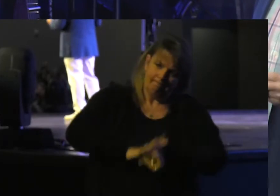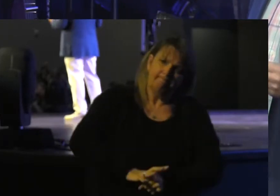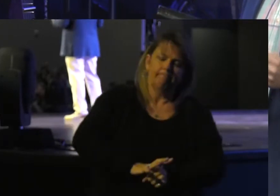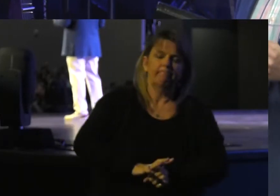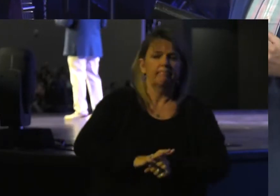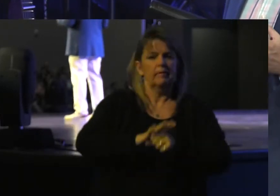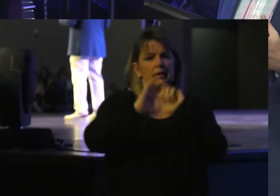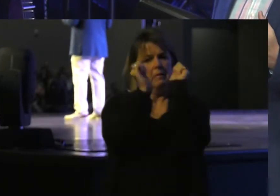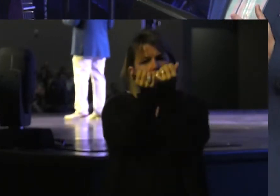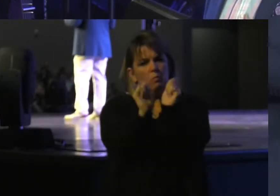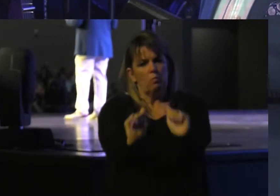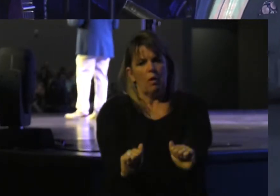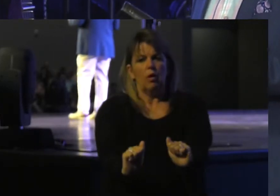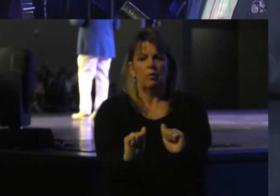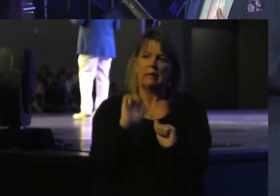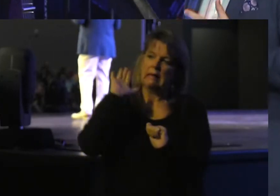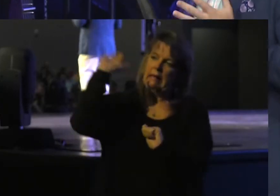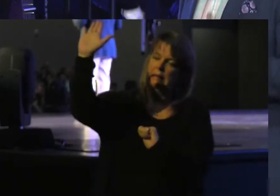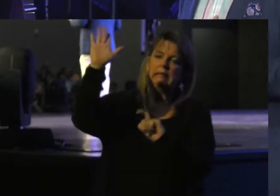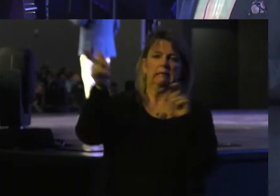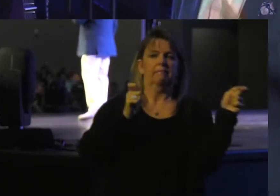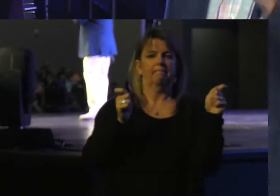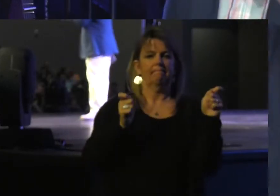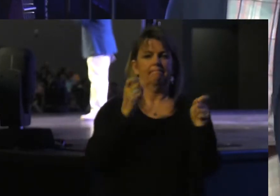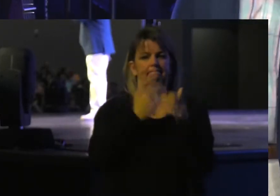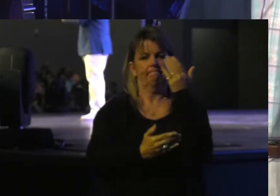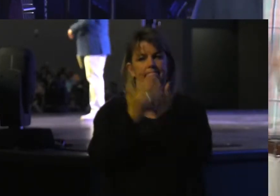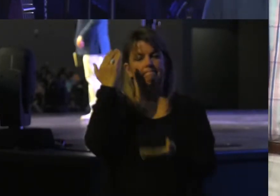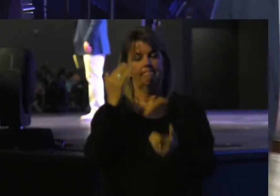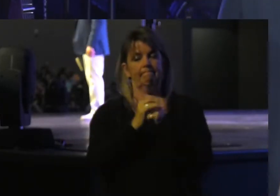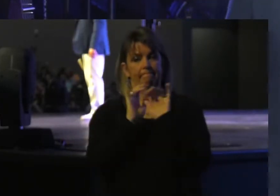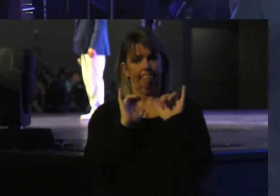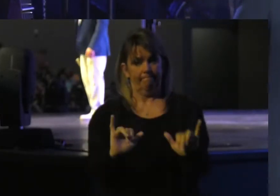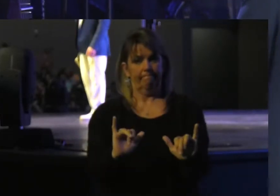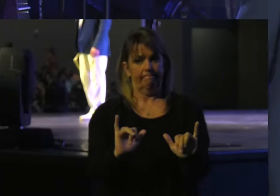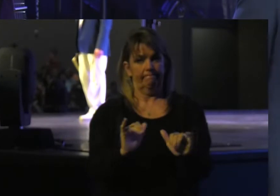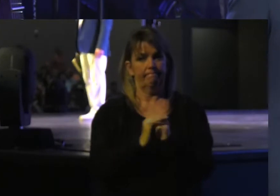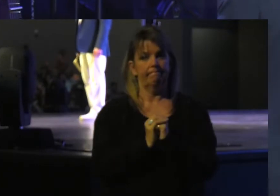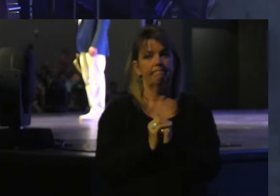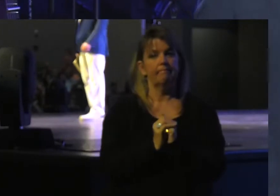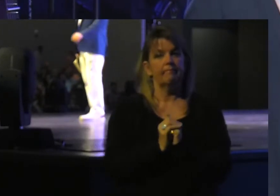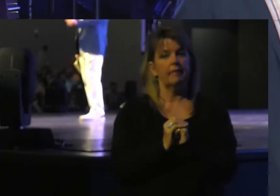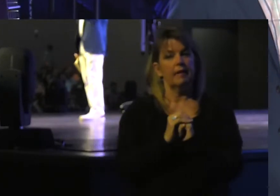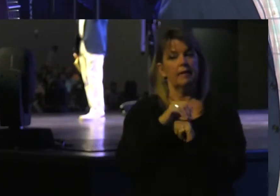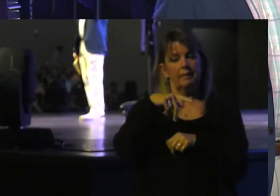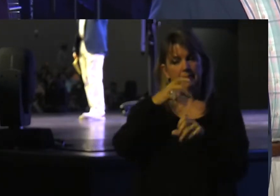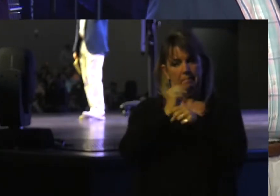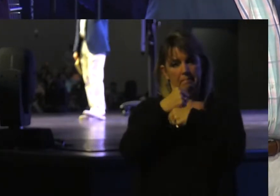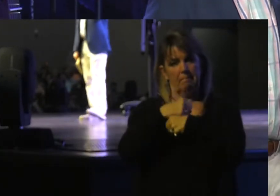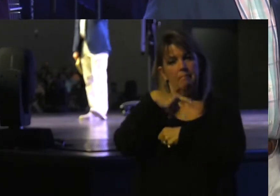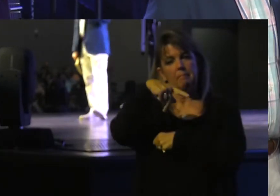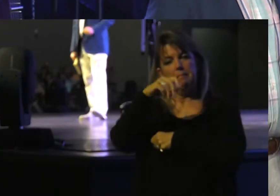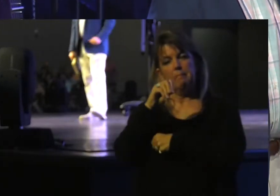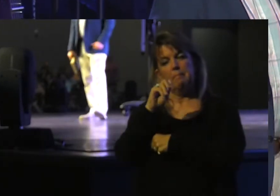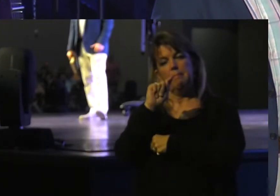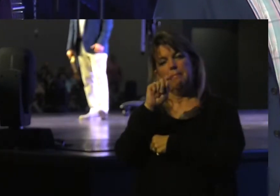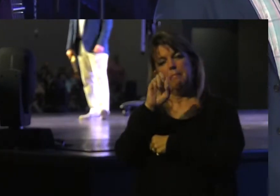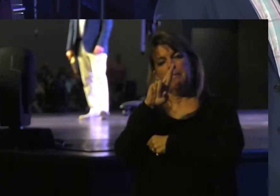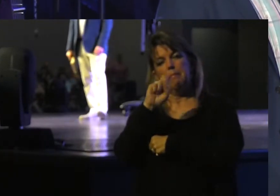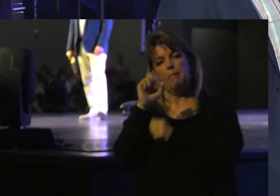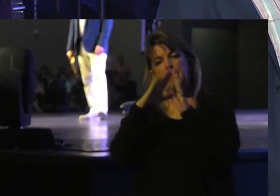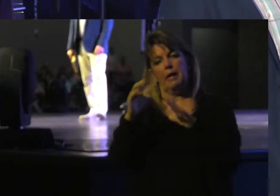remold in his sovereign hands. We're going to stay in the potter's house today, but we come